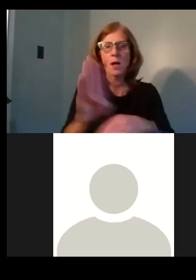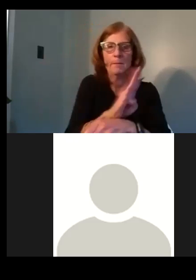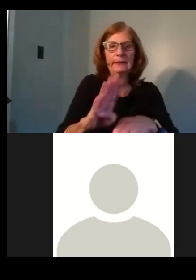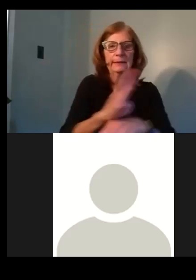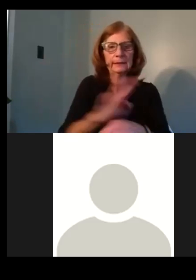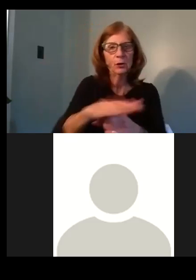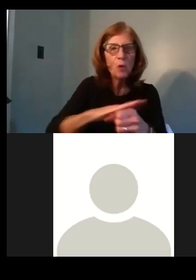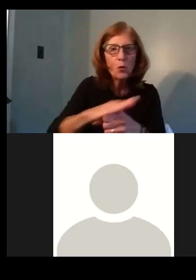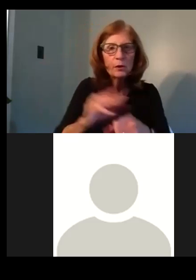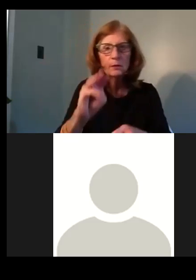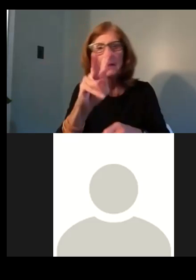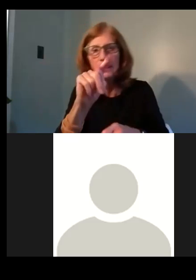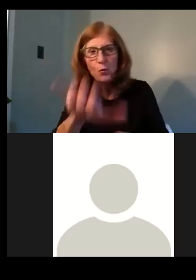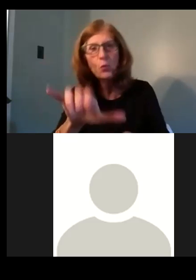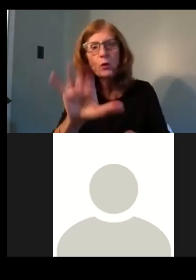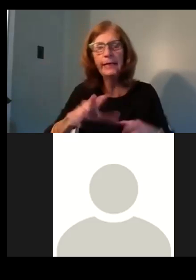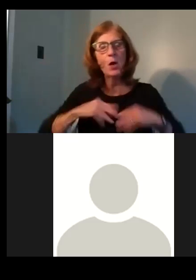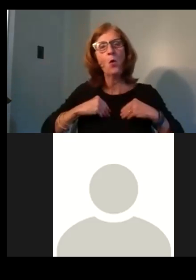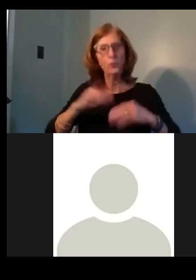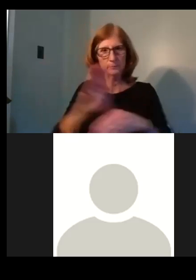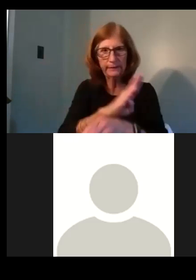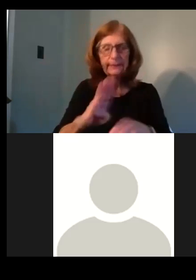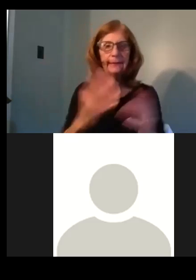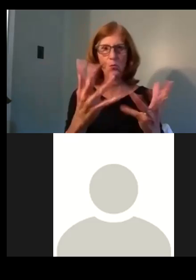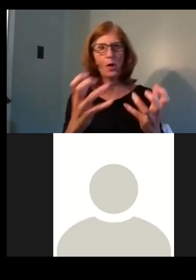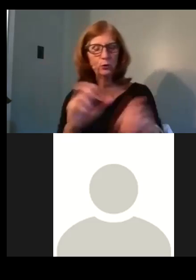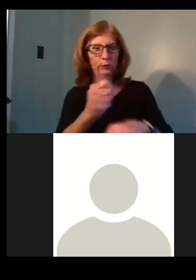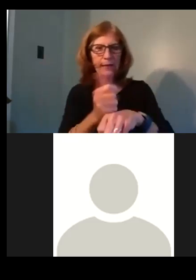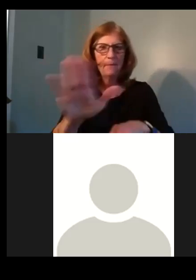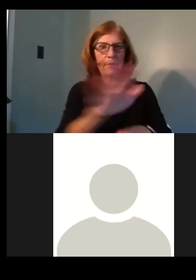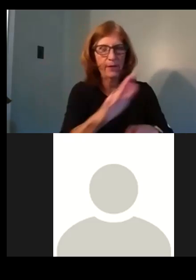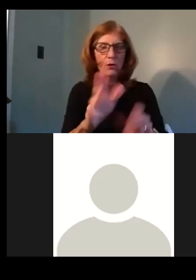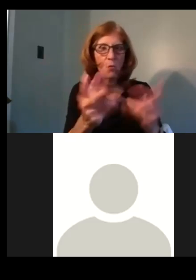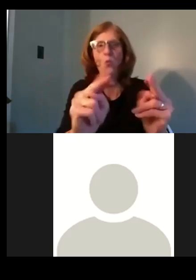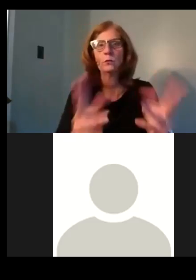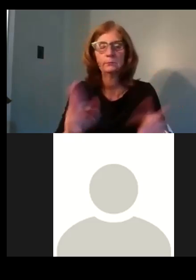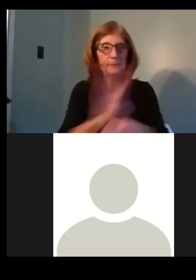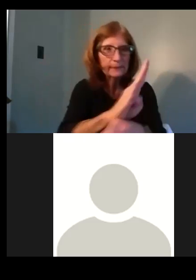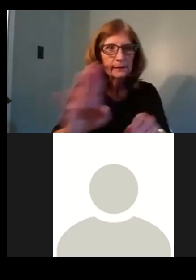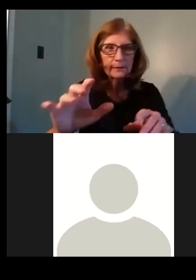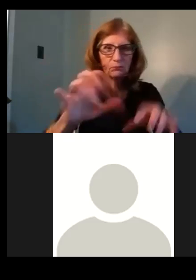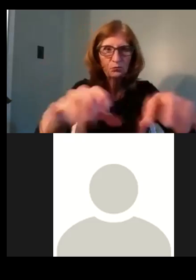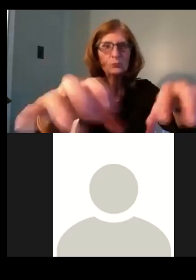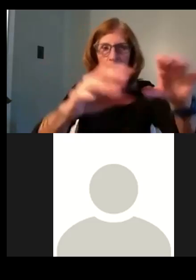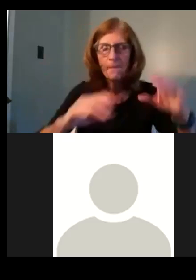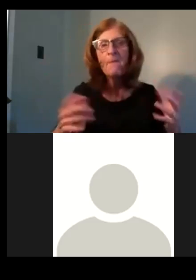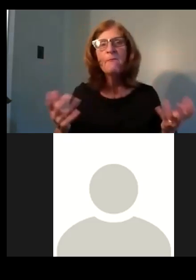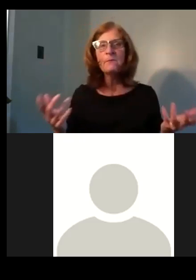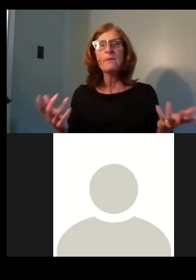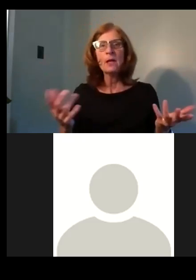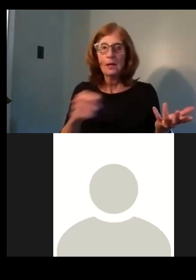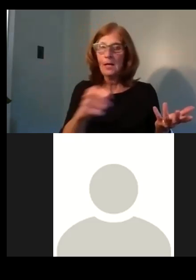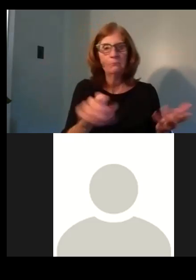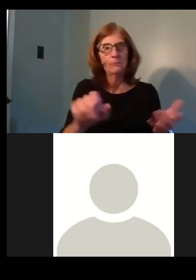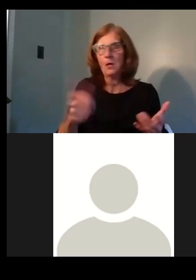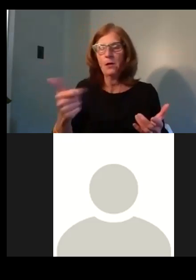local minority owned businesses seeking to set up, set up, you know, shop in, on the south side potentially, uh, you know, and all the other